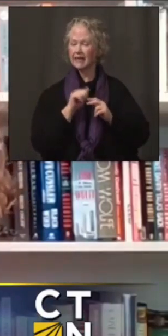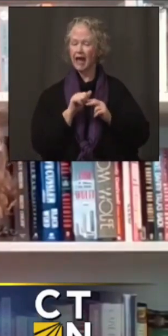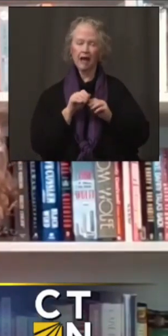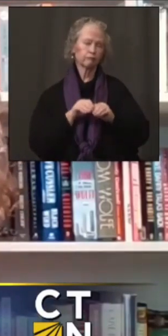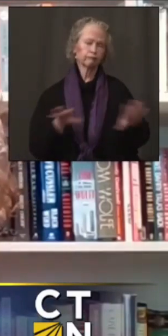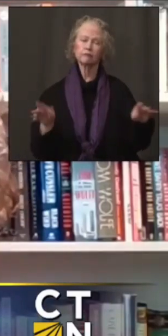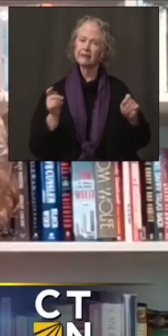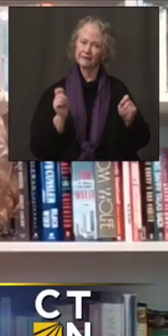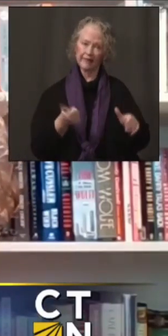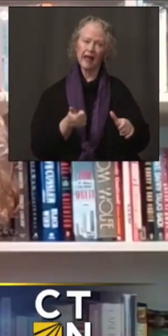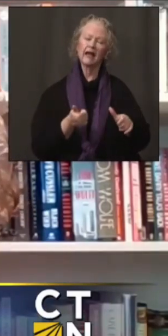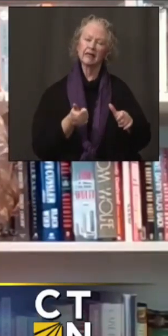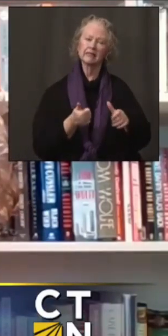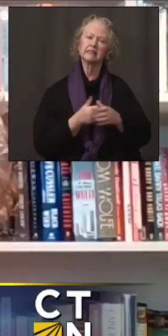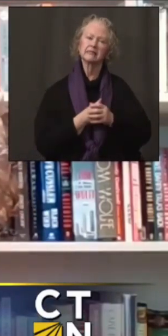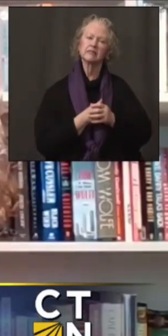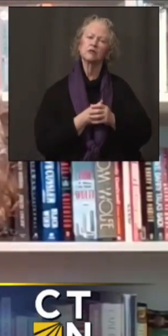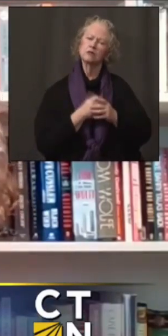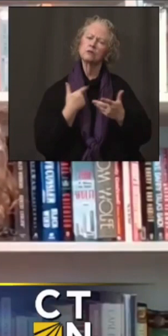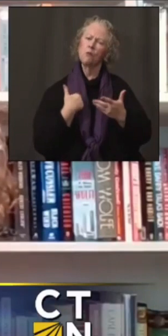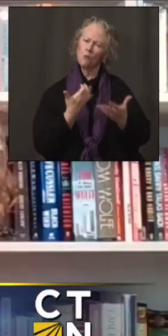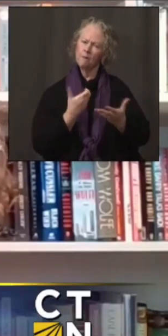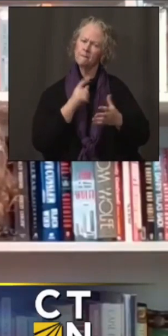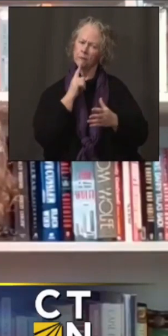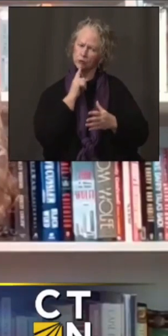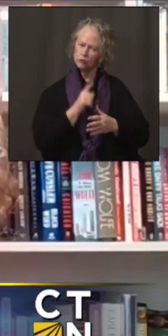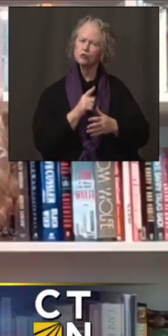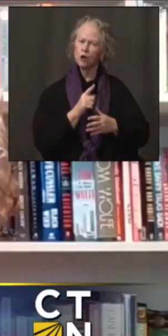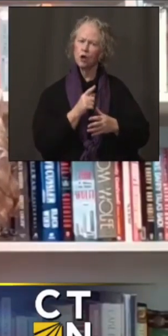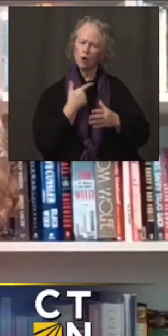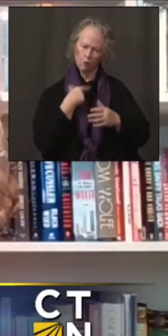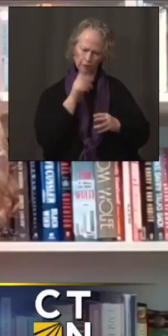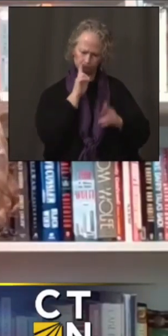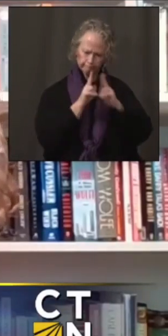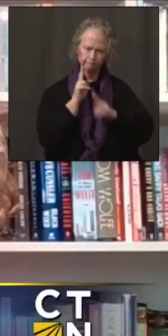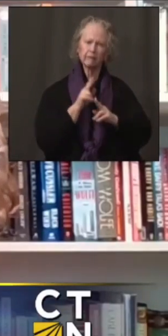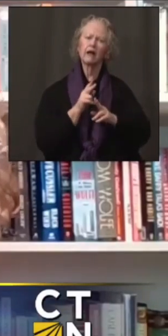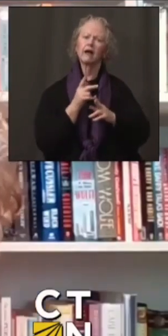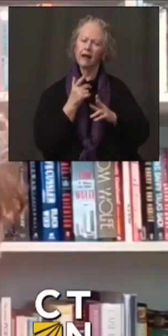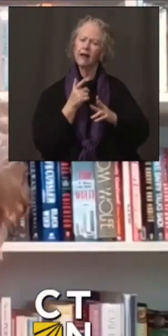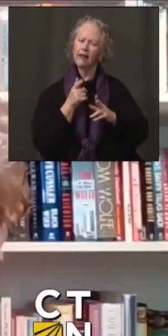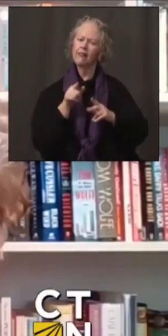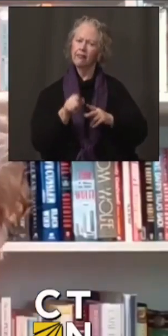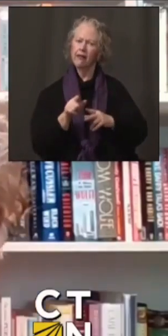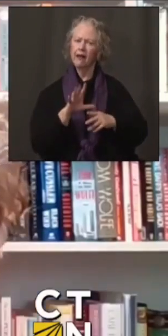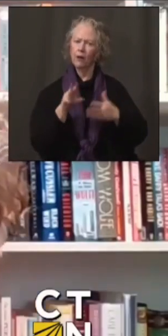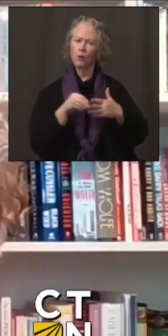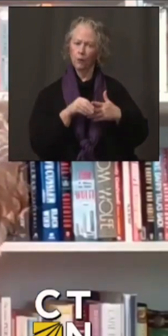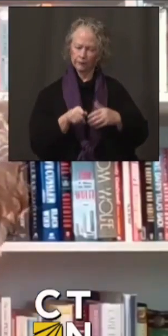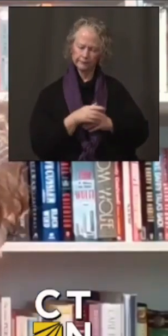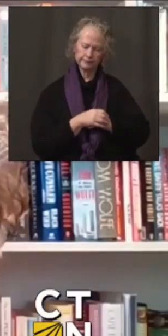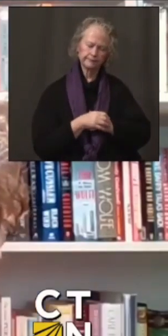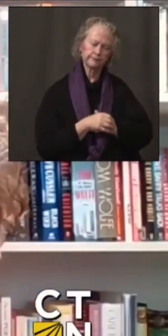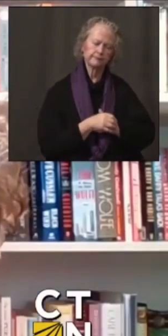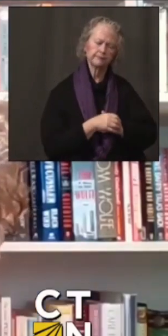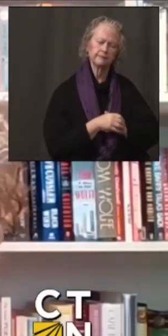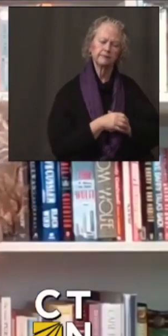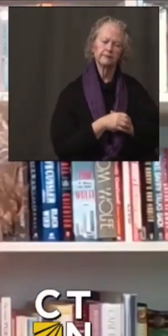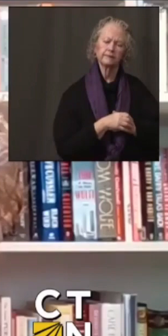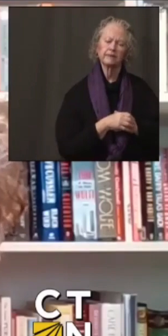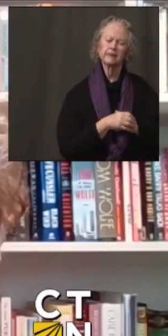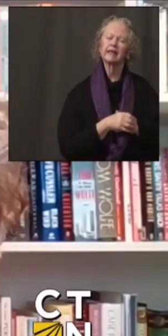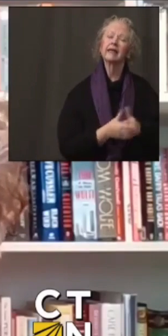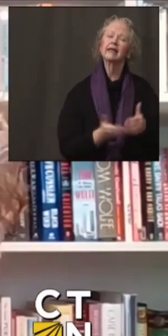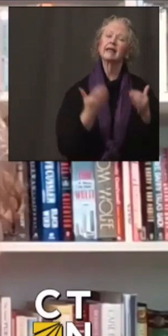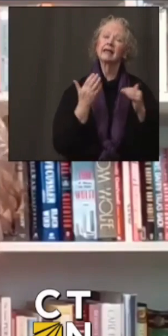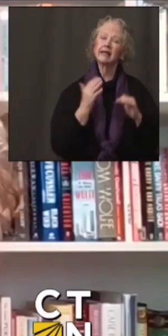So the allocation group wanted to be sure that they were included. In addition to that, the committee